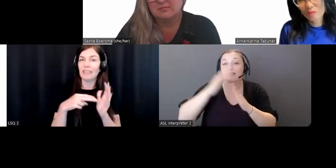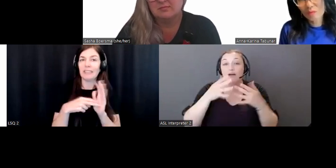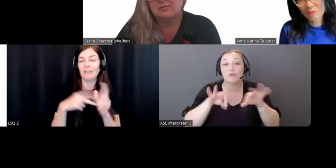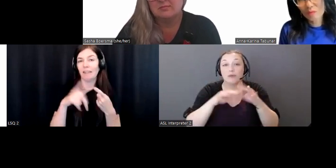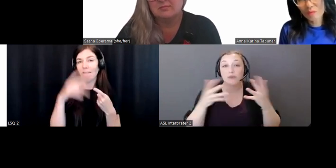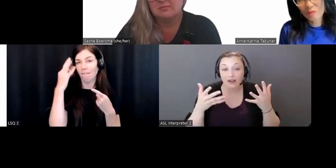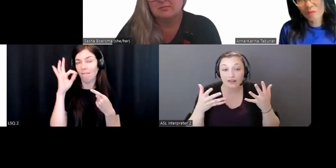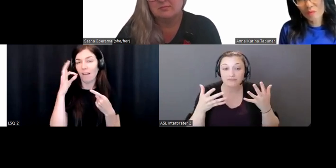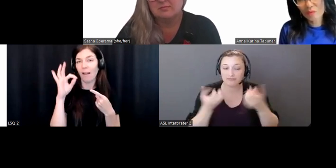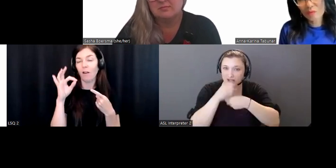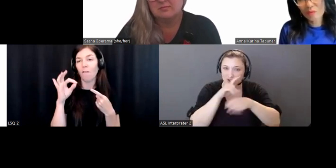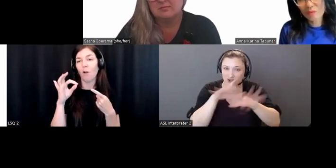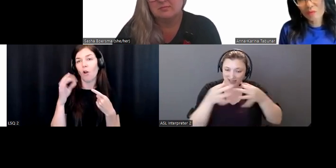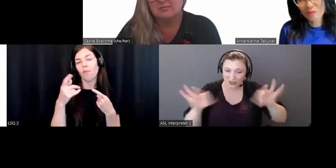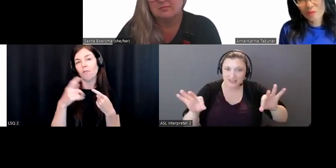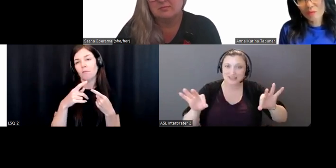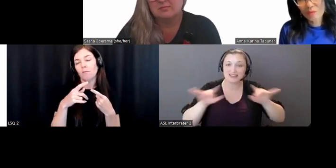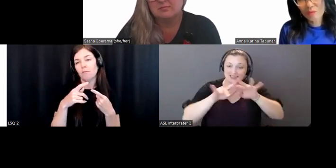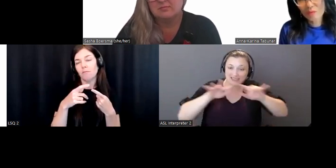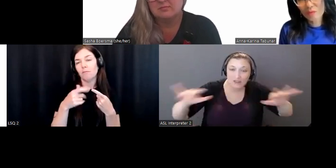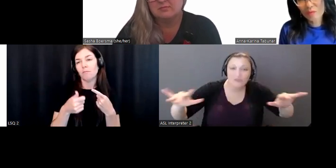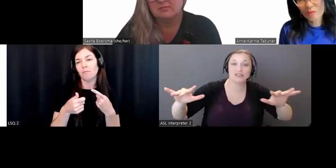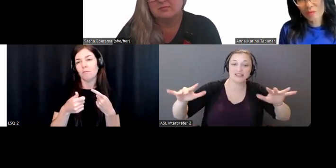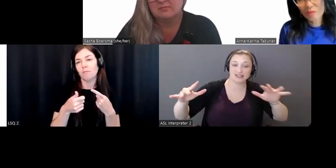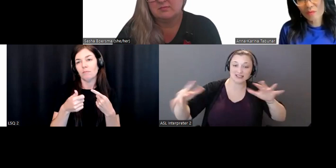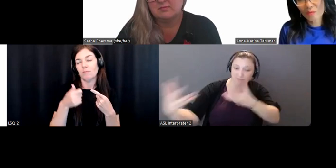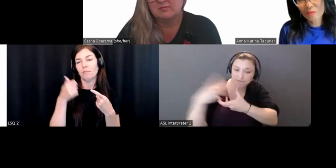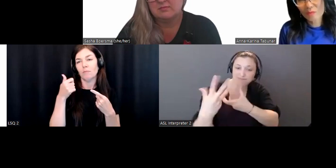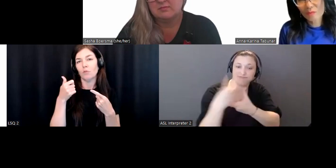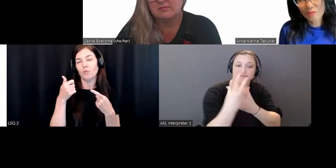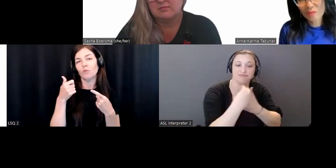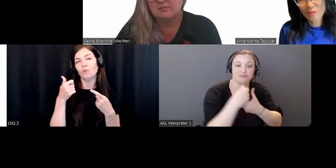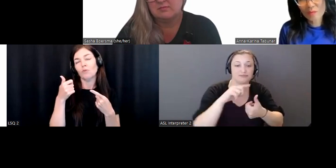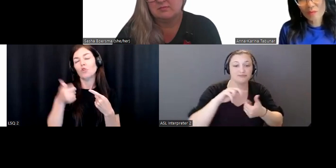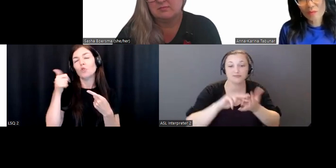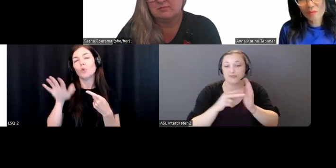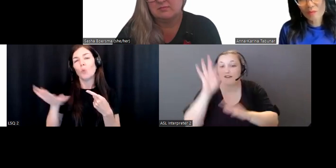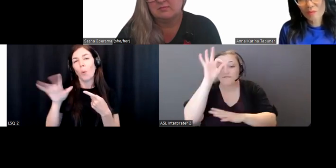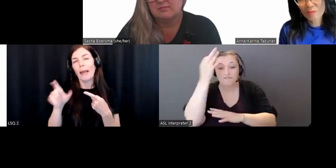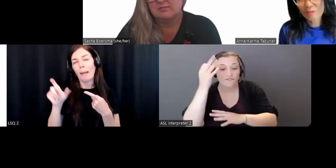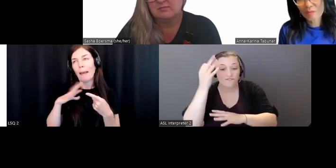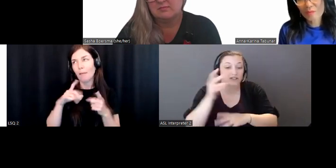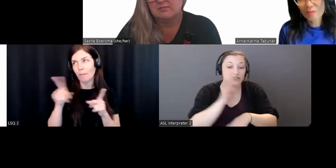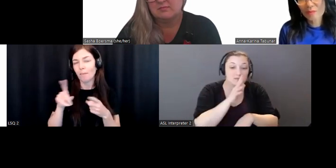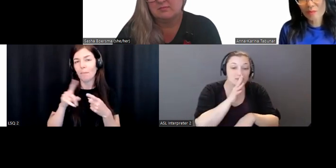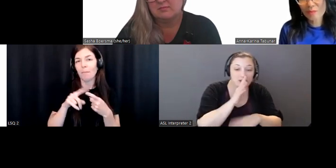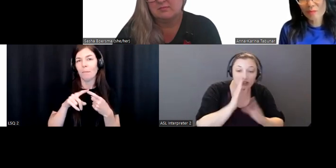diversity, which includes French speakers and the media industry in Quebec.